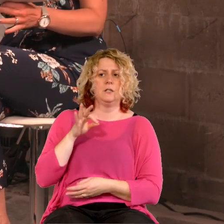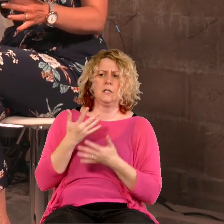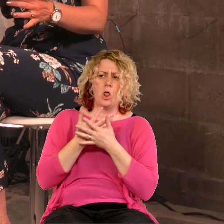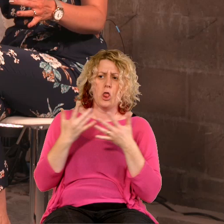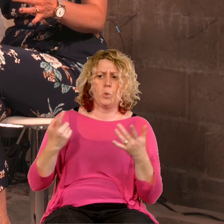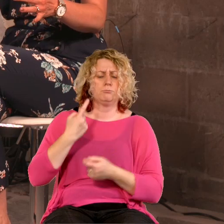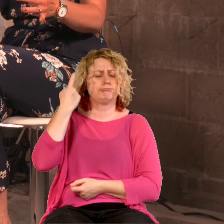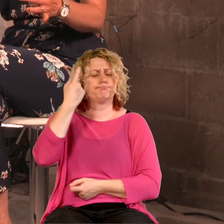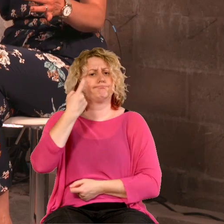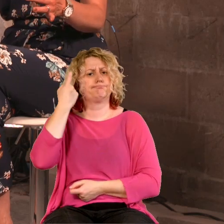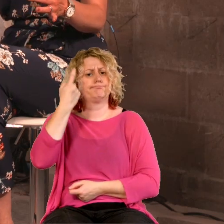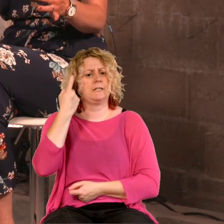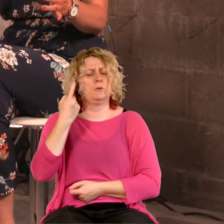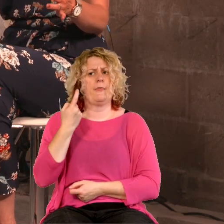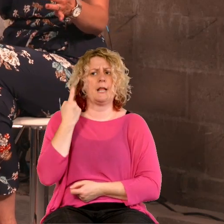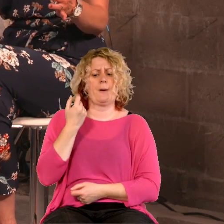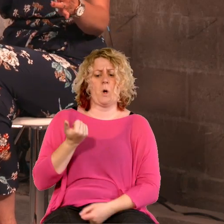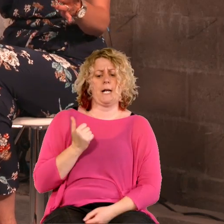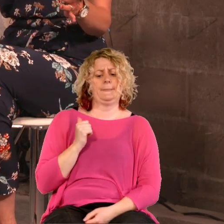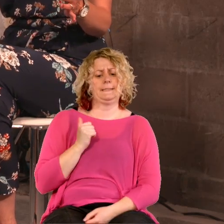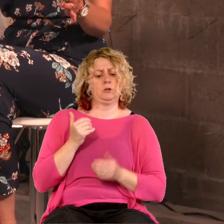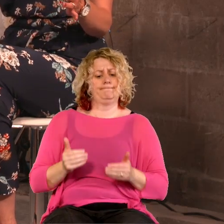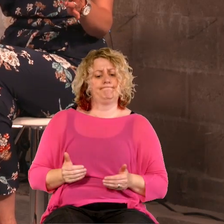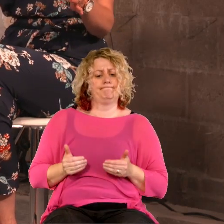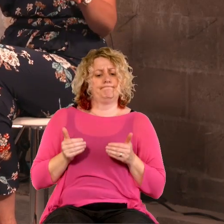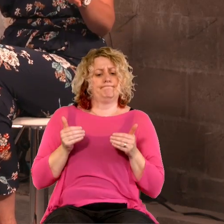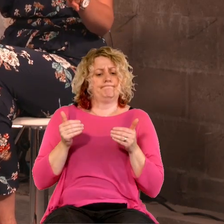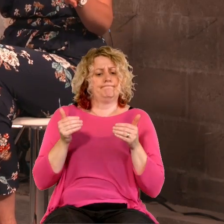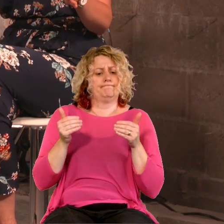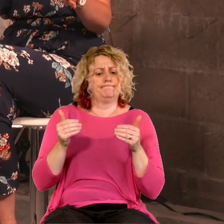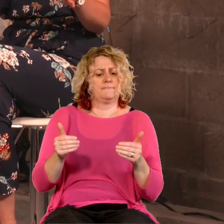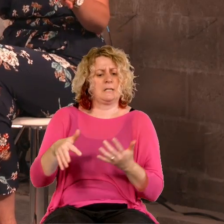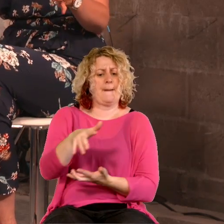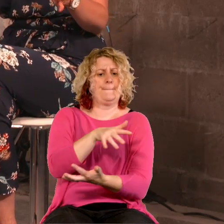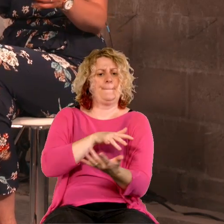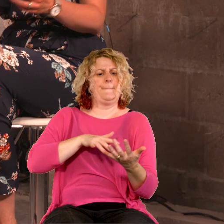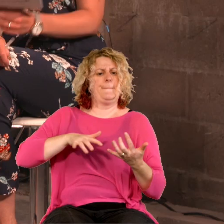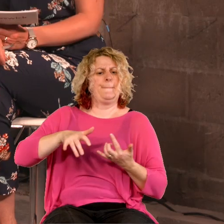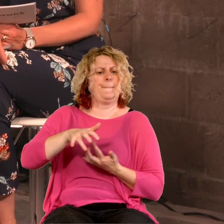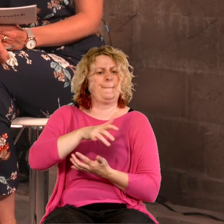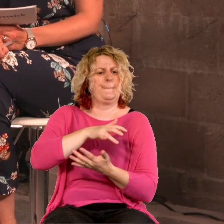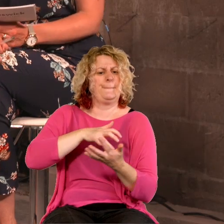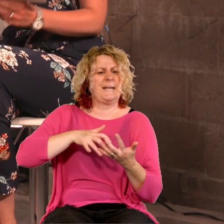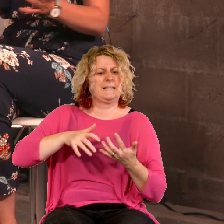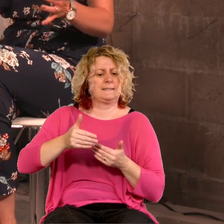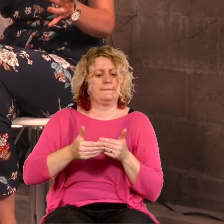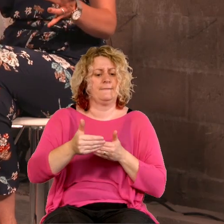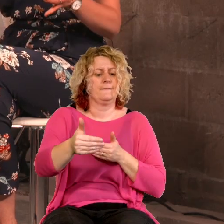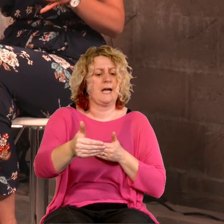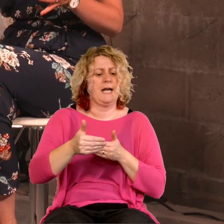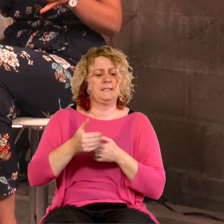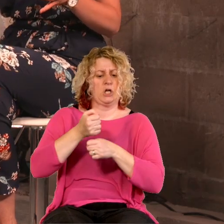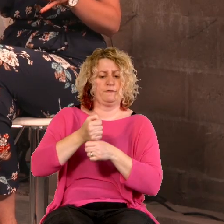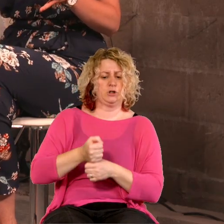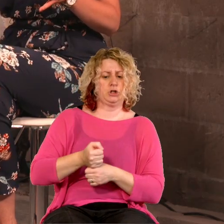consider our expectations moving into what they were saying is probably going to be a mixed mode phase of church and that proximity